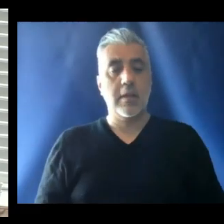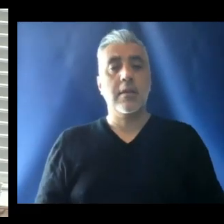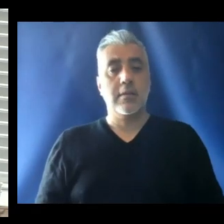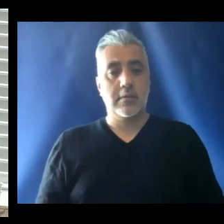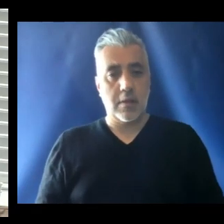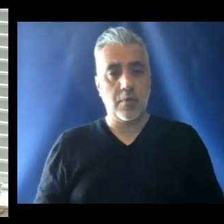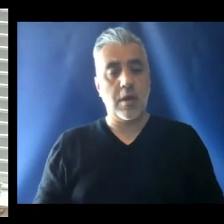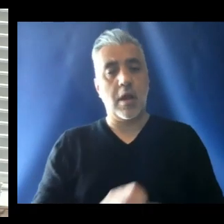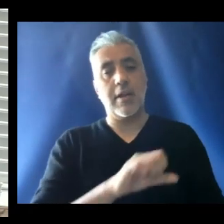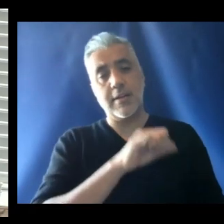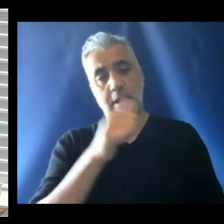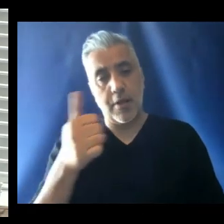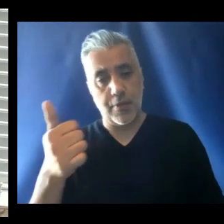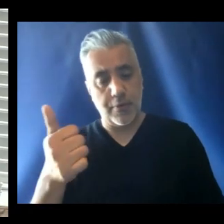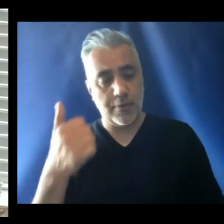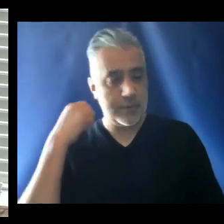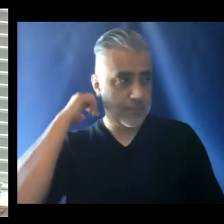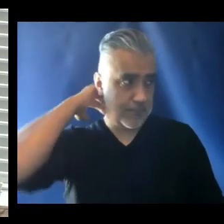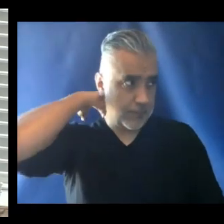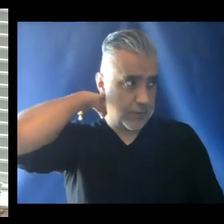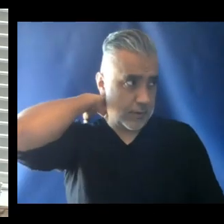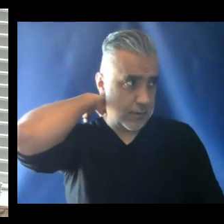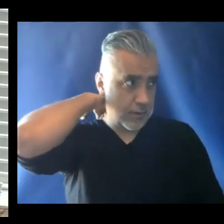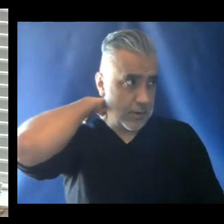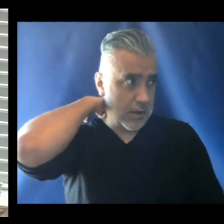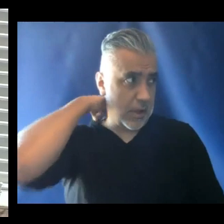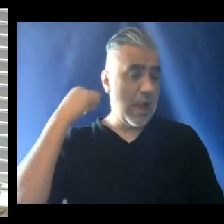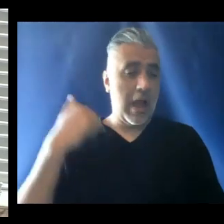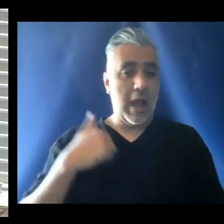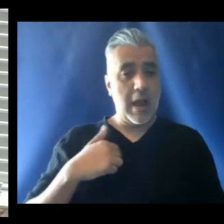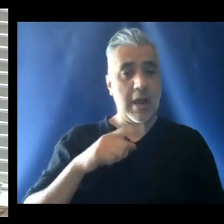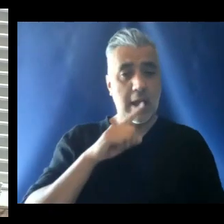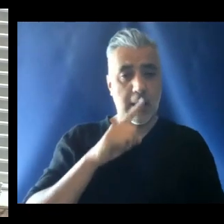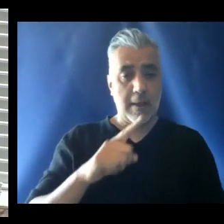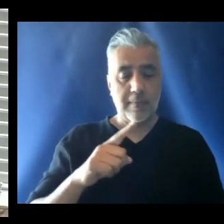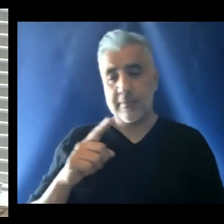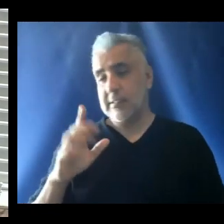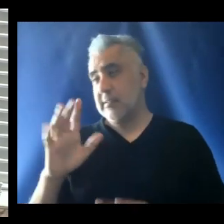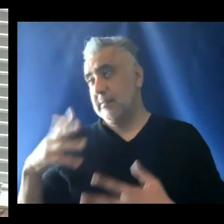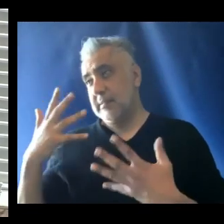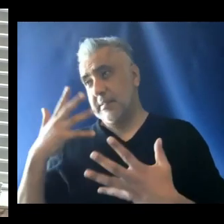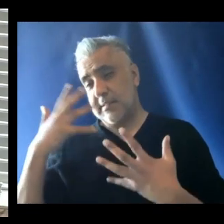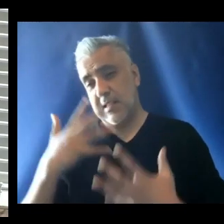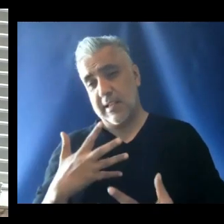Another sad thing. I'm following with the sadness,